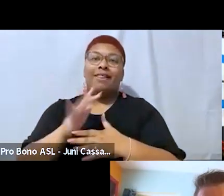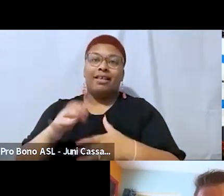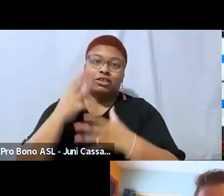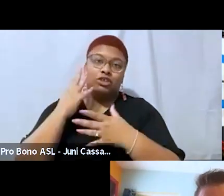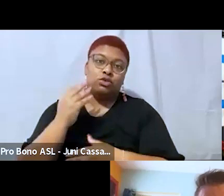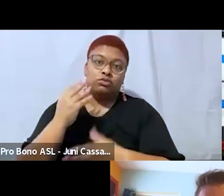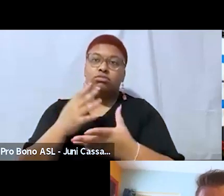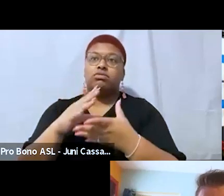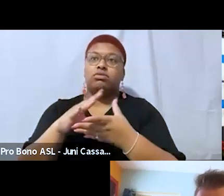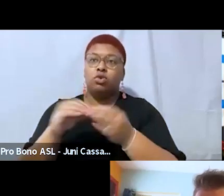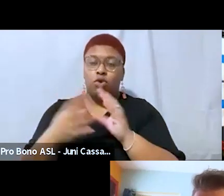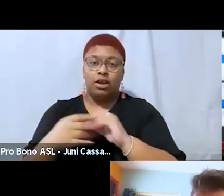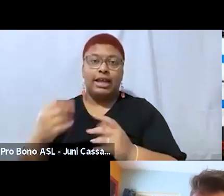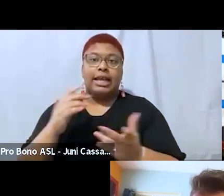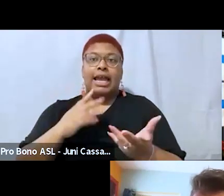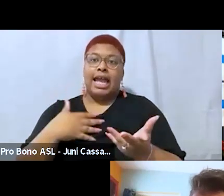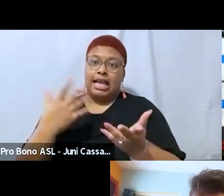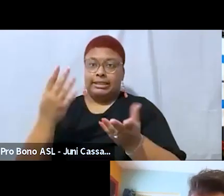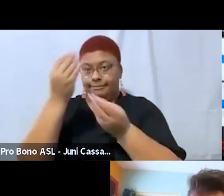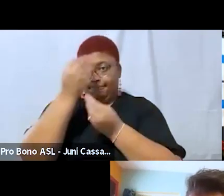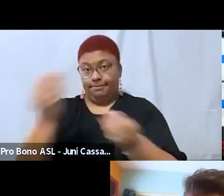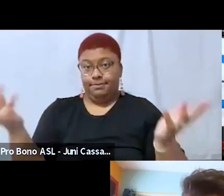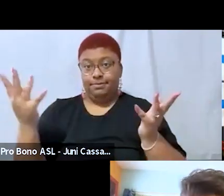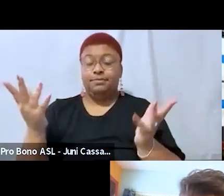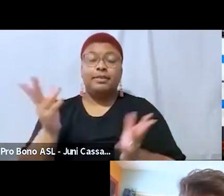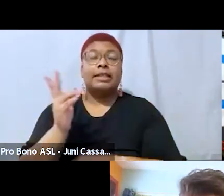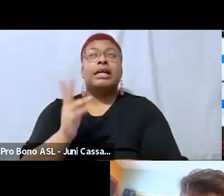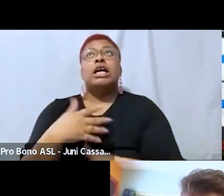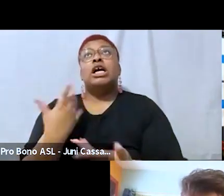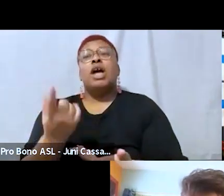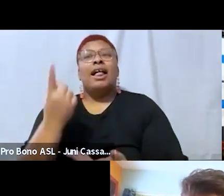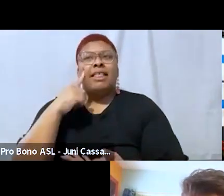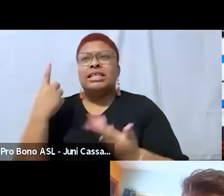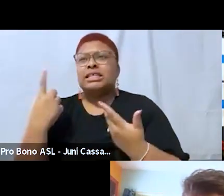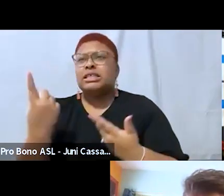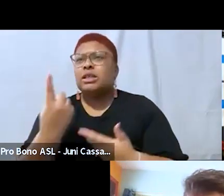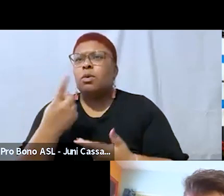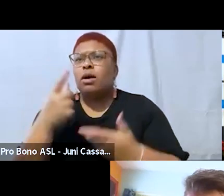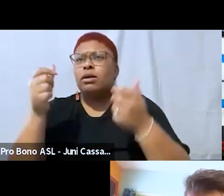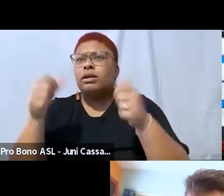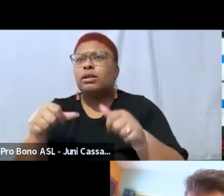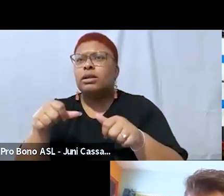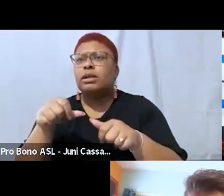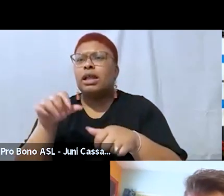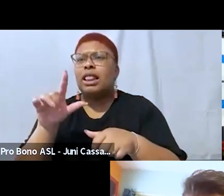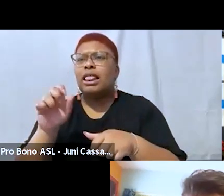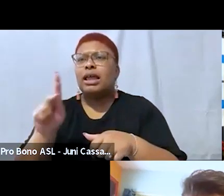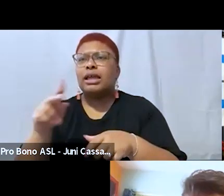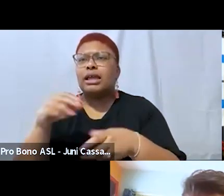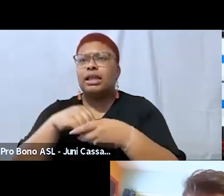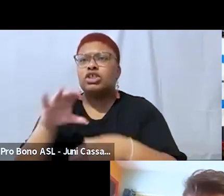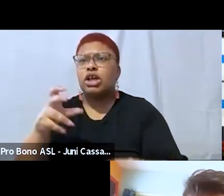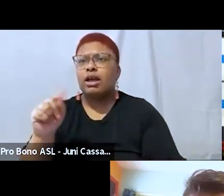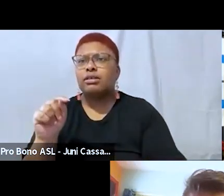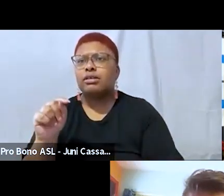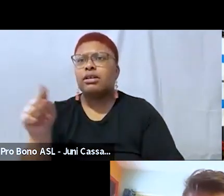and um make that visible and so i think somebody posted a link um um i posted the